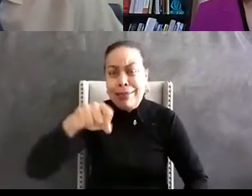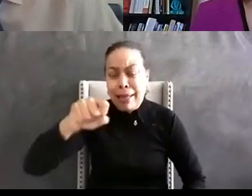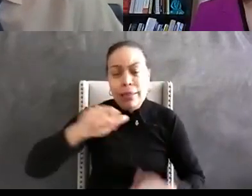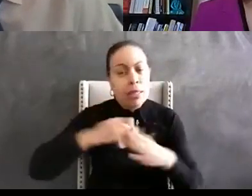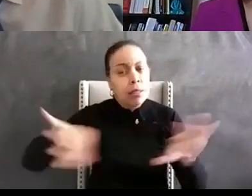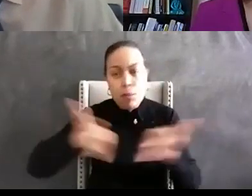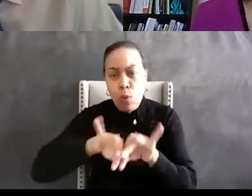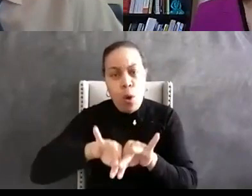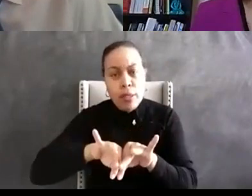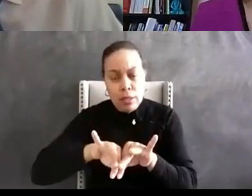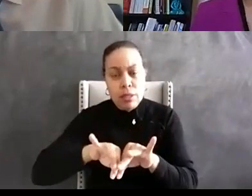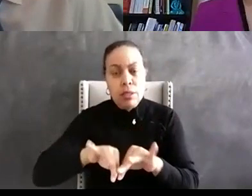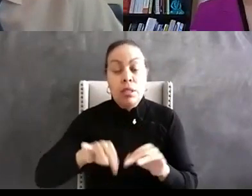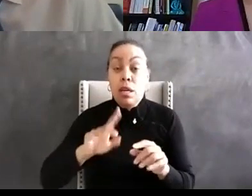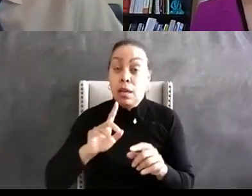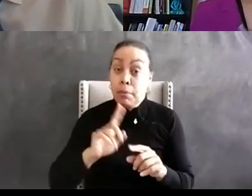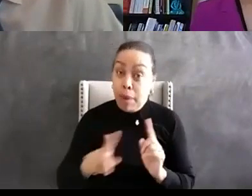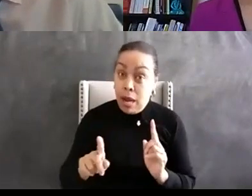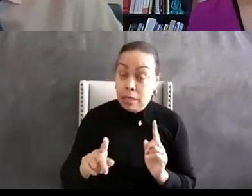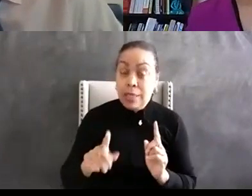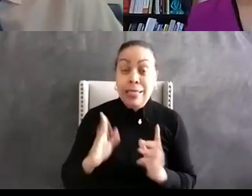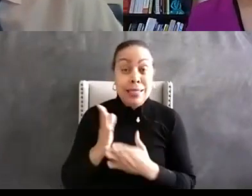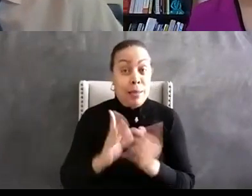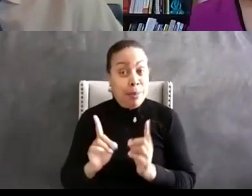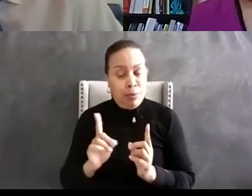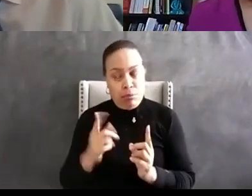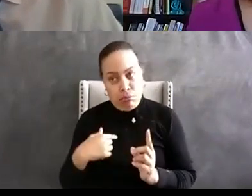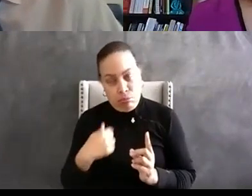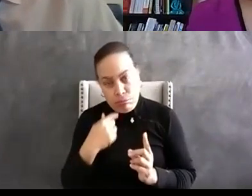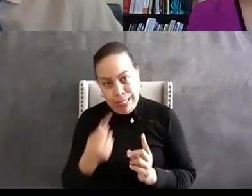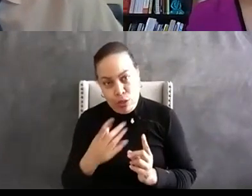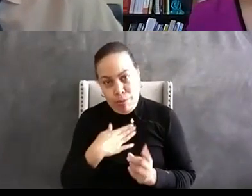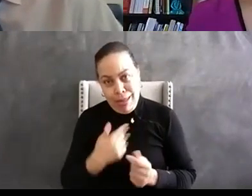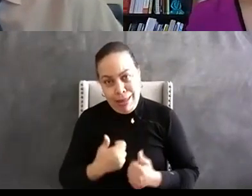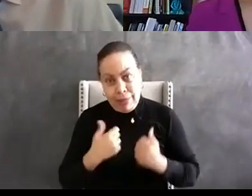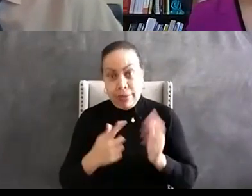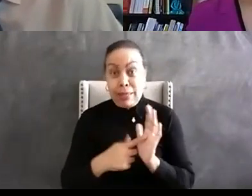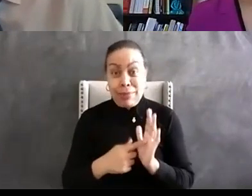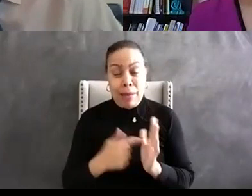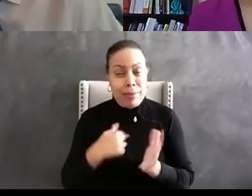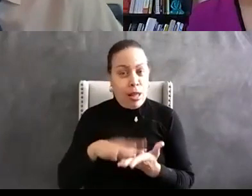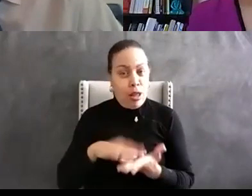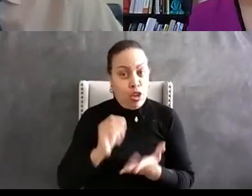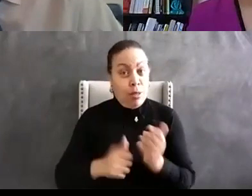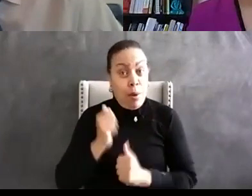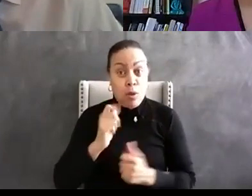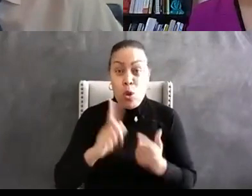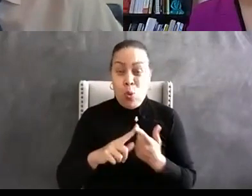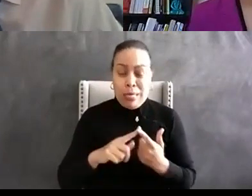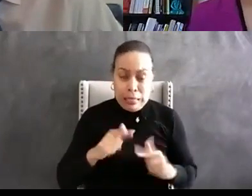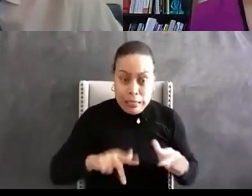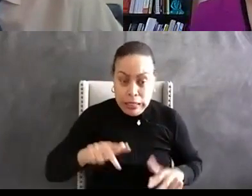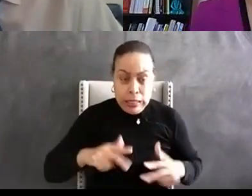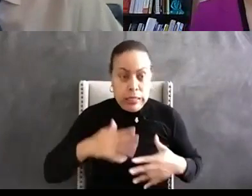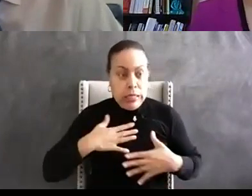where uncomfortable and I can tell you in my life the places where I have learned the most is when I was uncomfortable